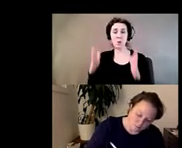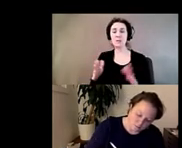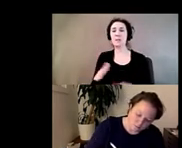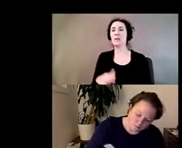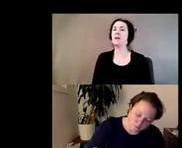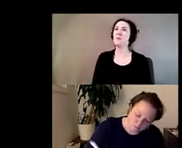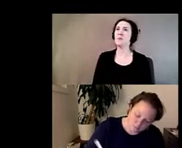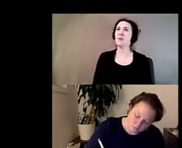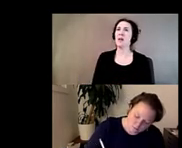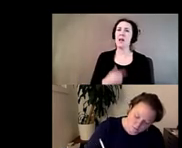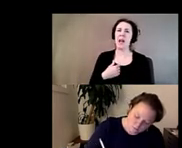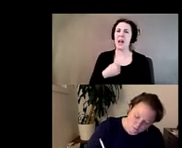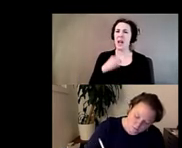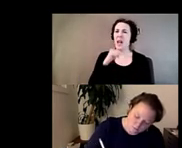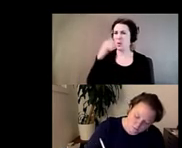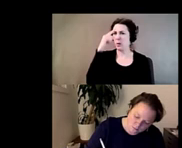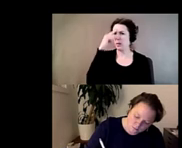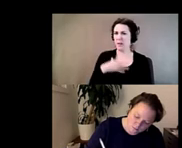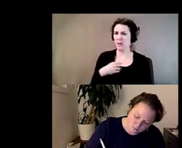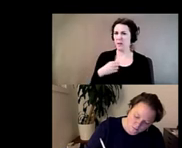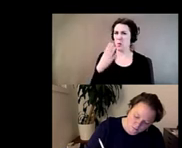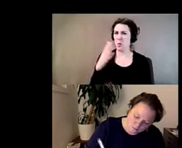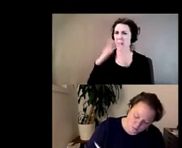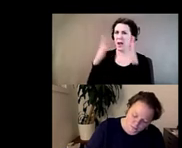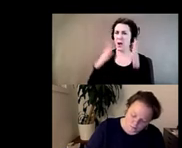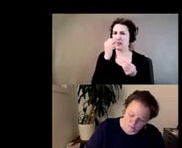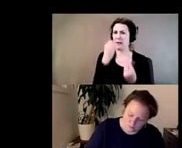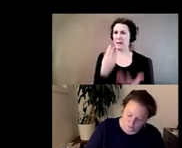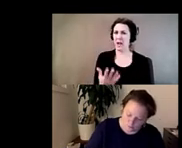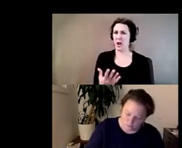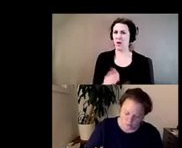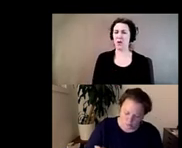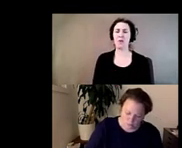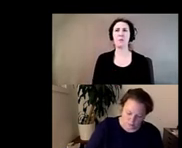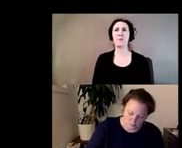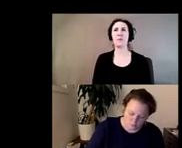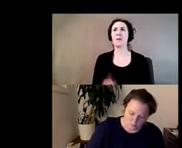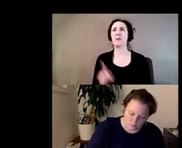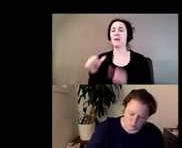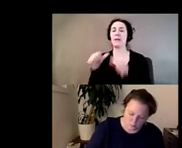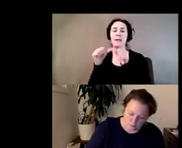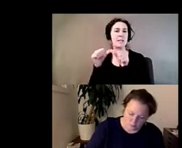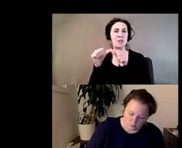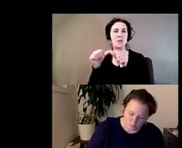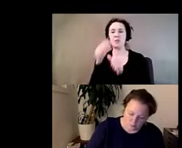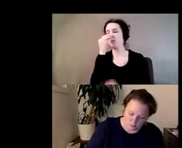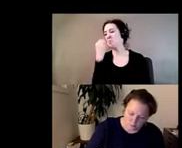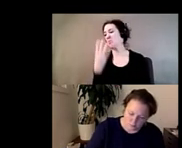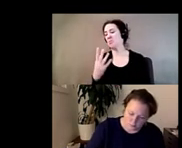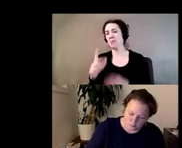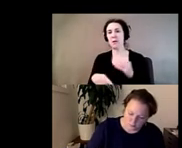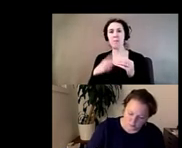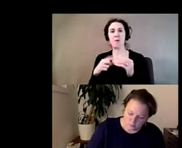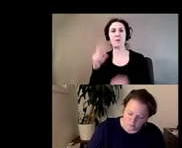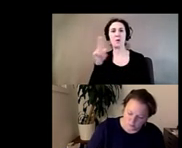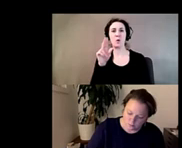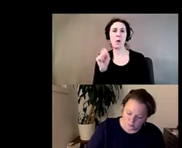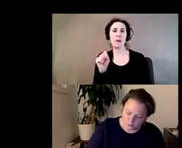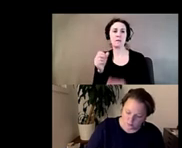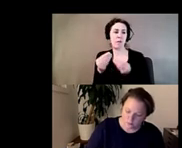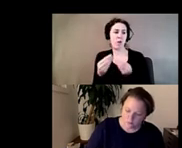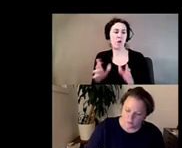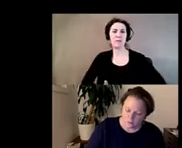think the white house cared so much about that right i think the white house was pretty callous and continues to be pretty callous to the loss of u.s life um